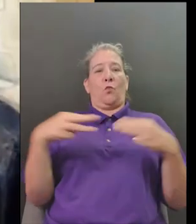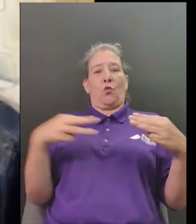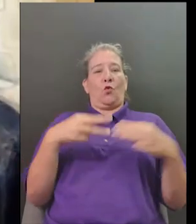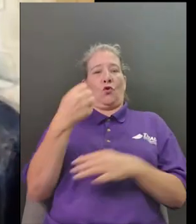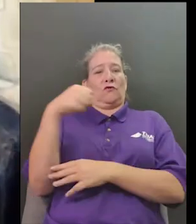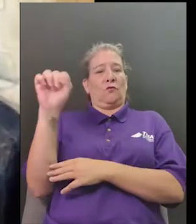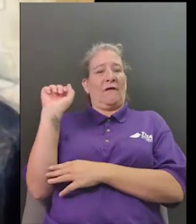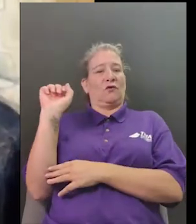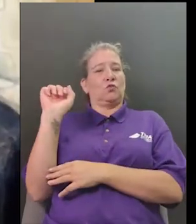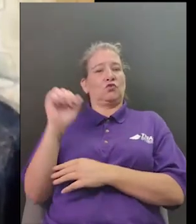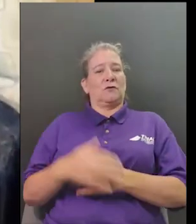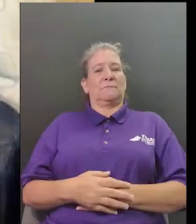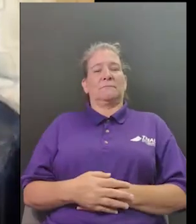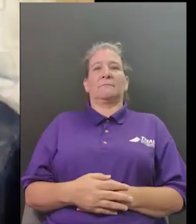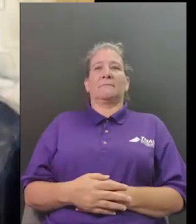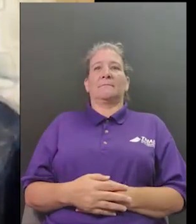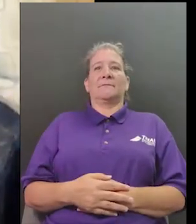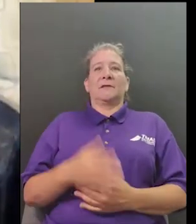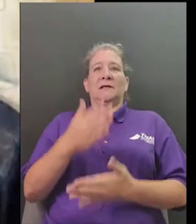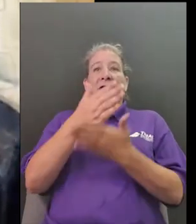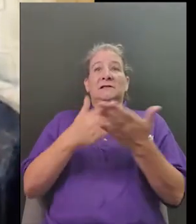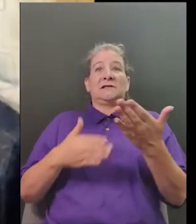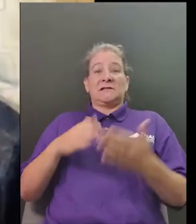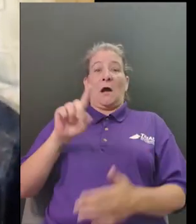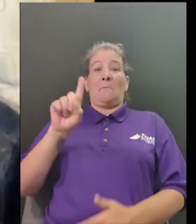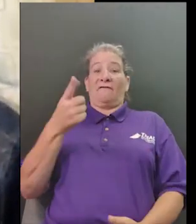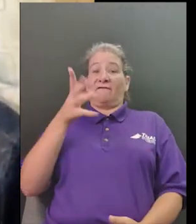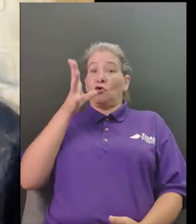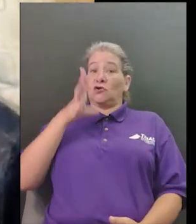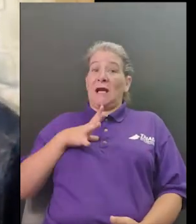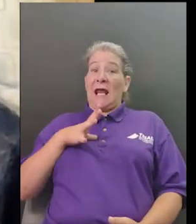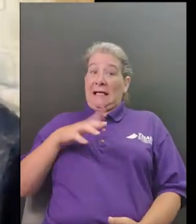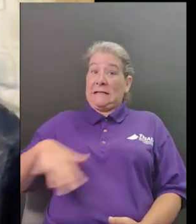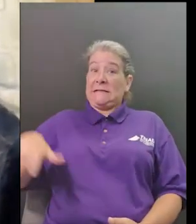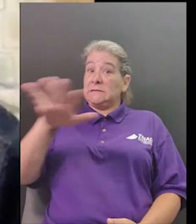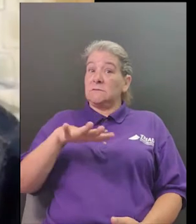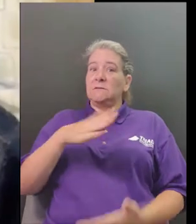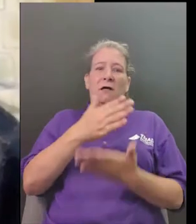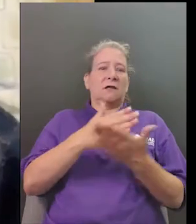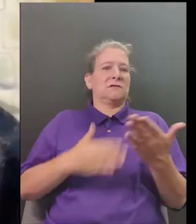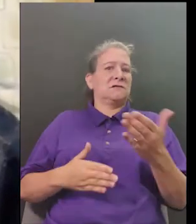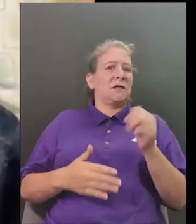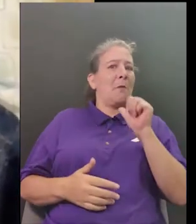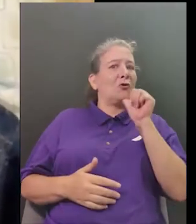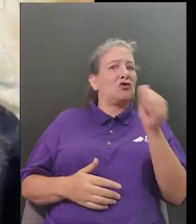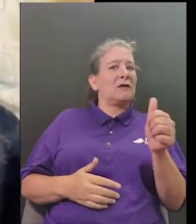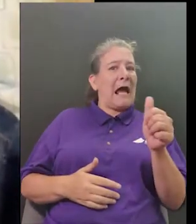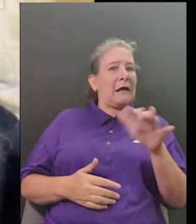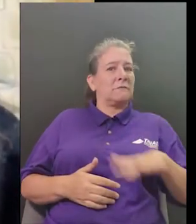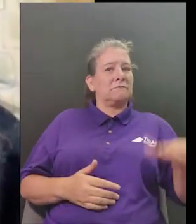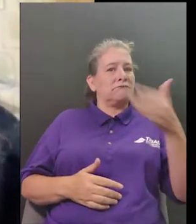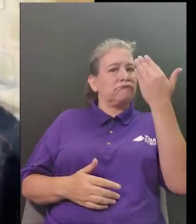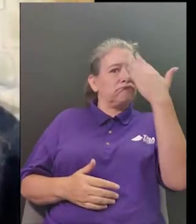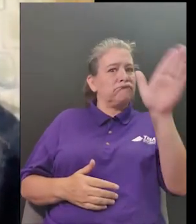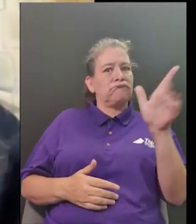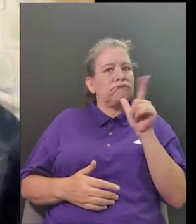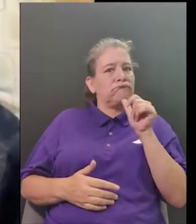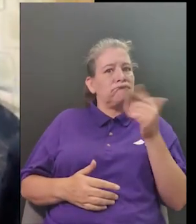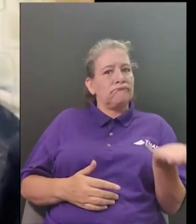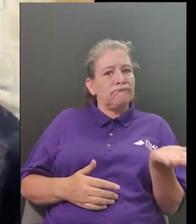and i see a lot of yeses and then the second question is have you ever heard of sybil londington